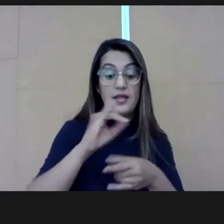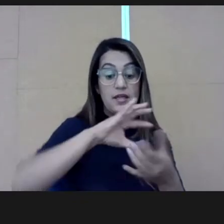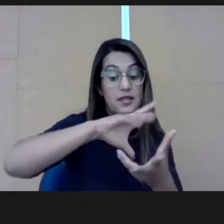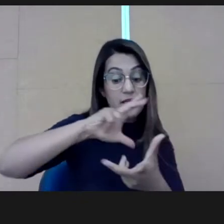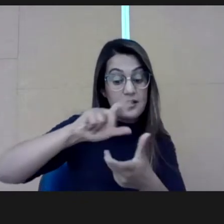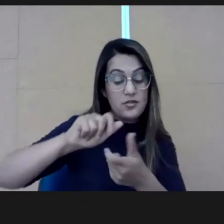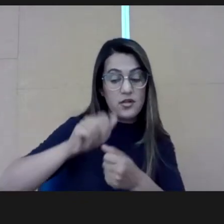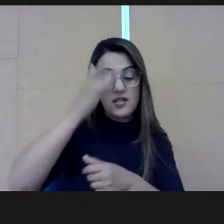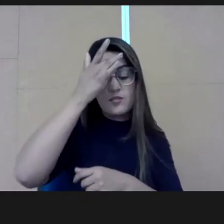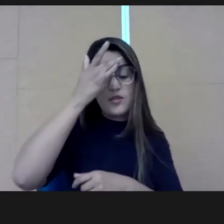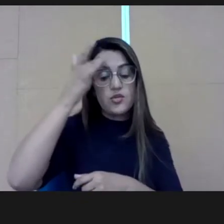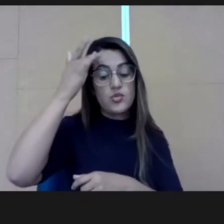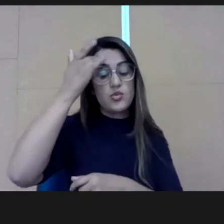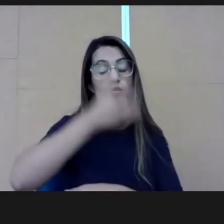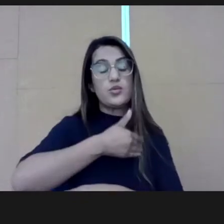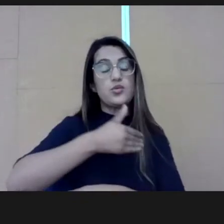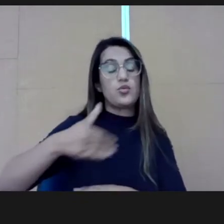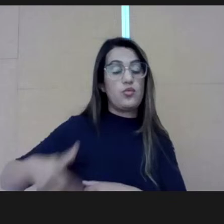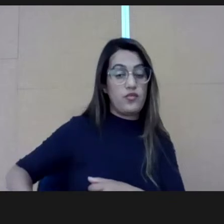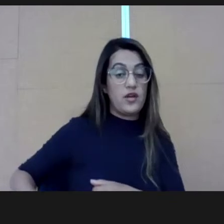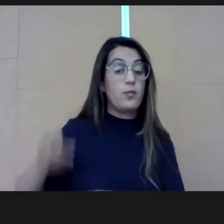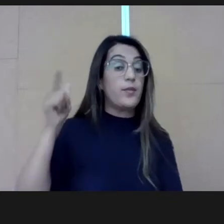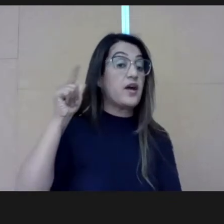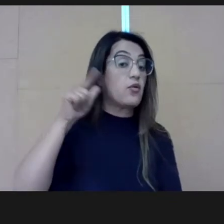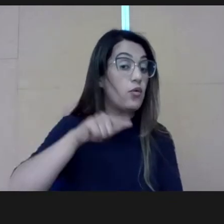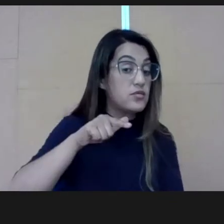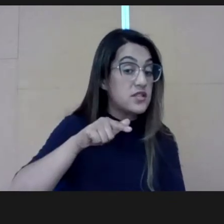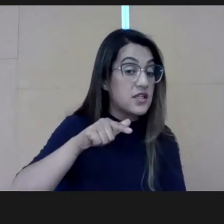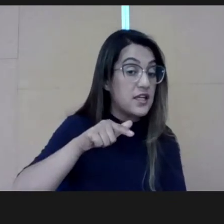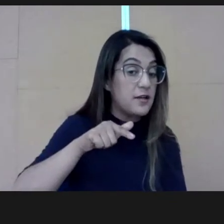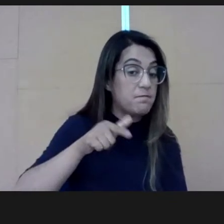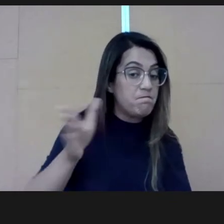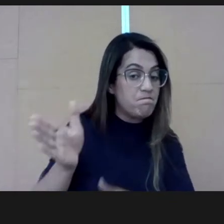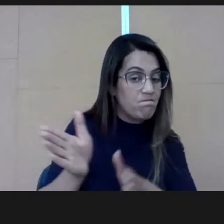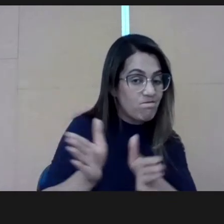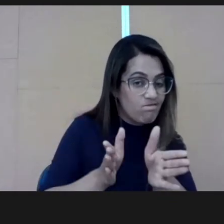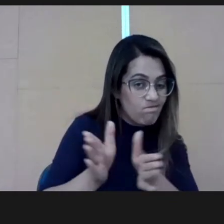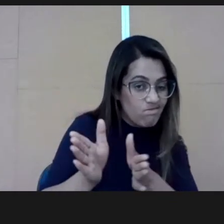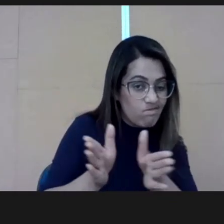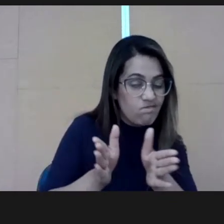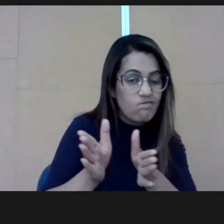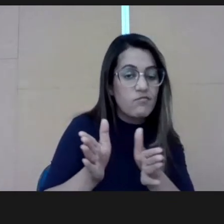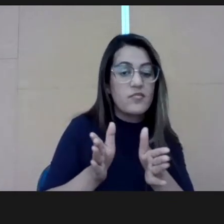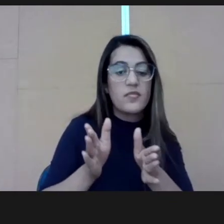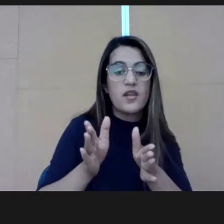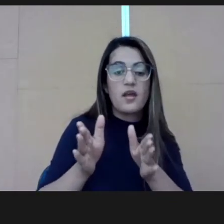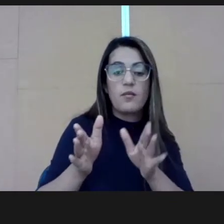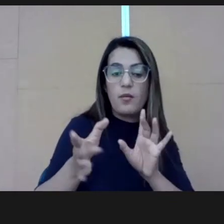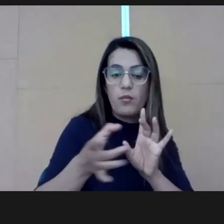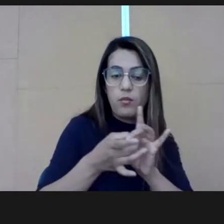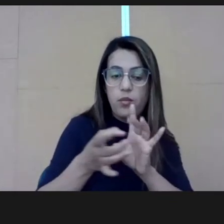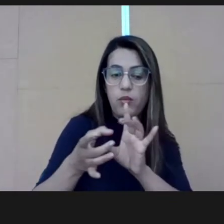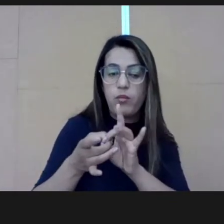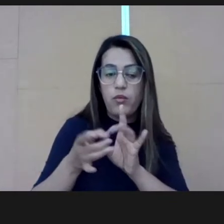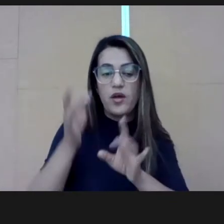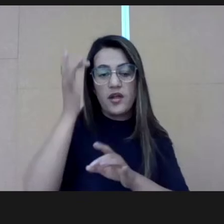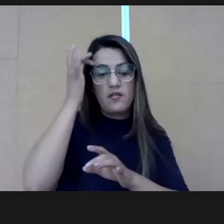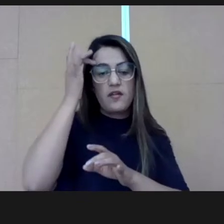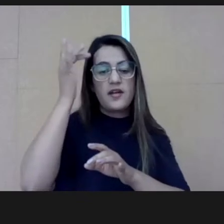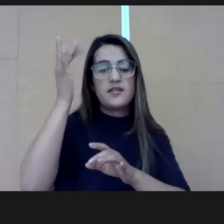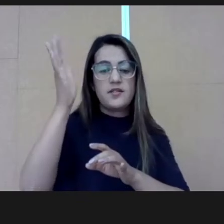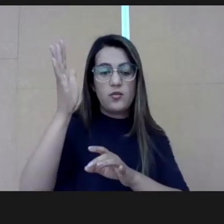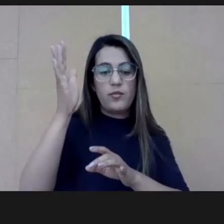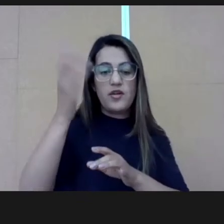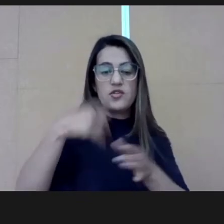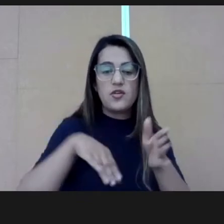international entities, governments, so we could make it viable. And we